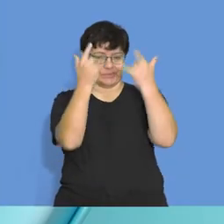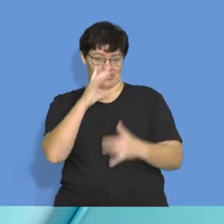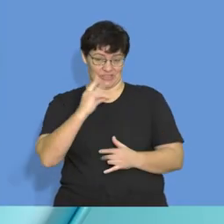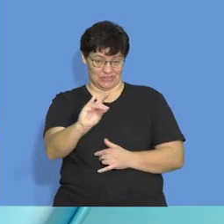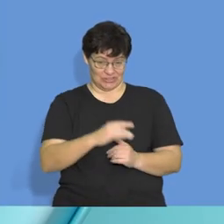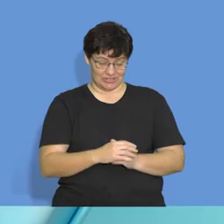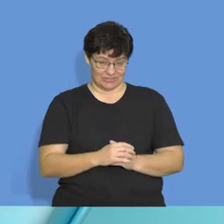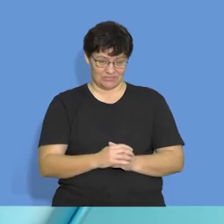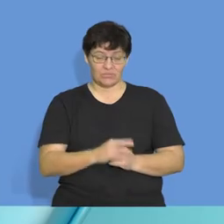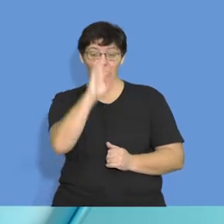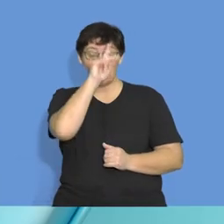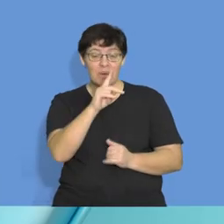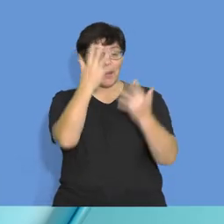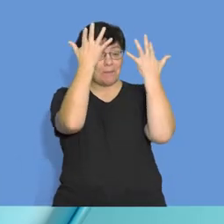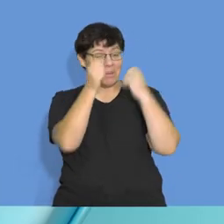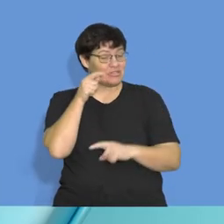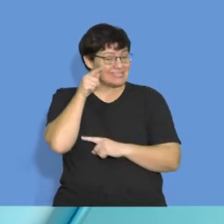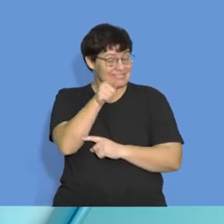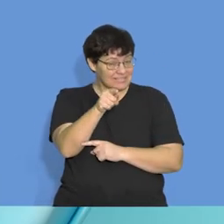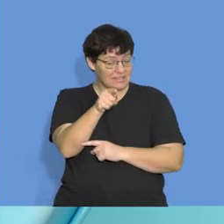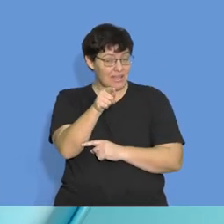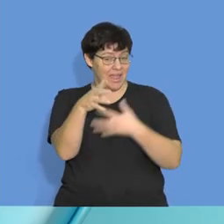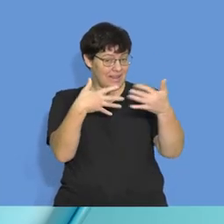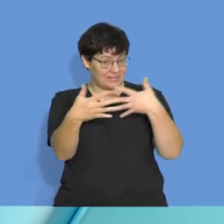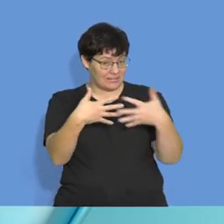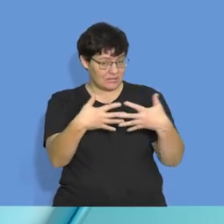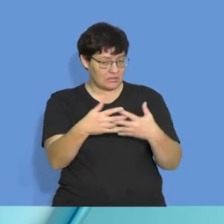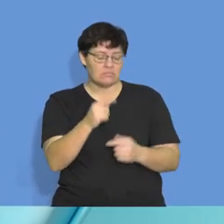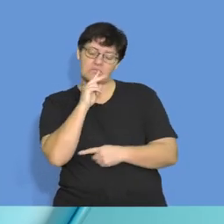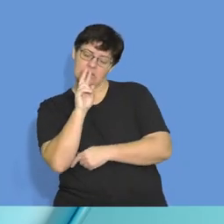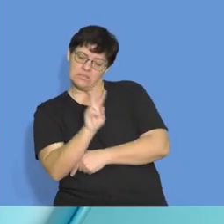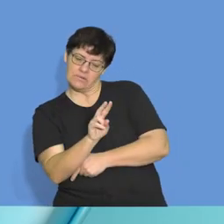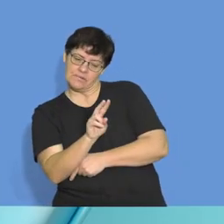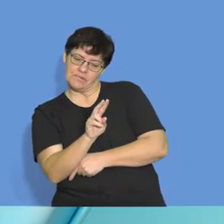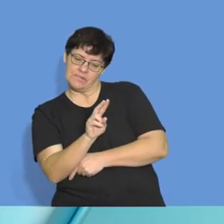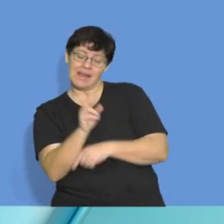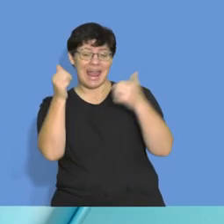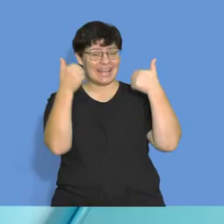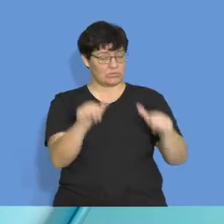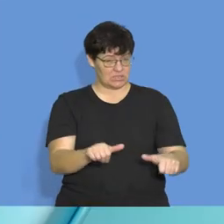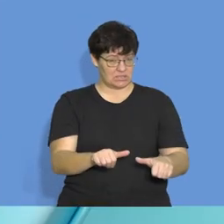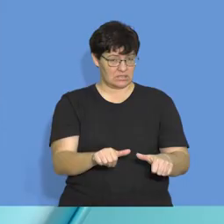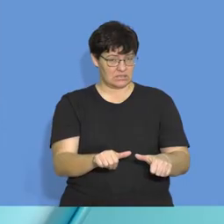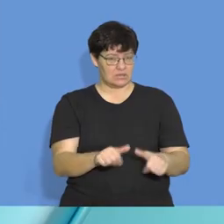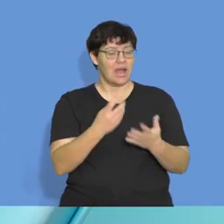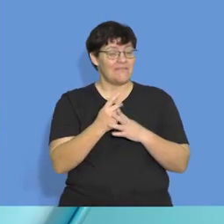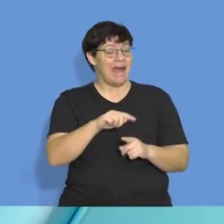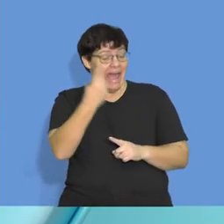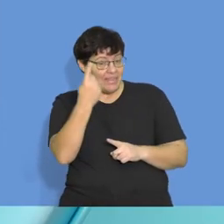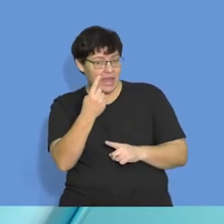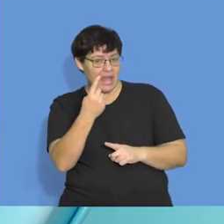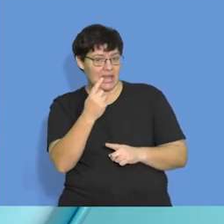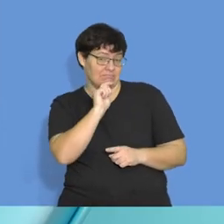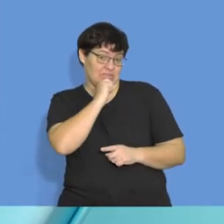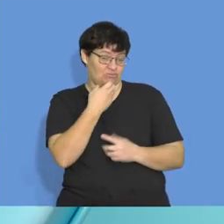When you are dealing with budgets, please note, ask yourself the question. And in accounting, here's another trick for you, for the exams.